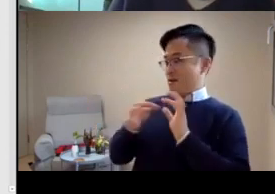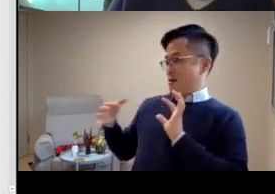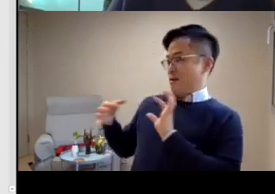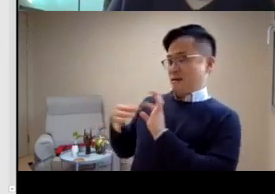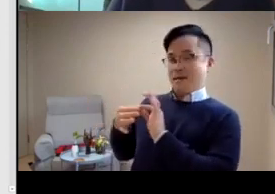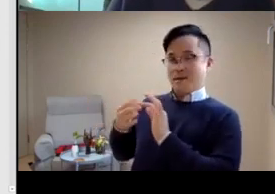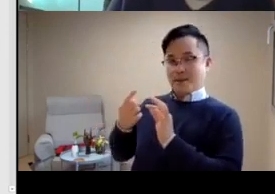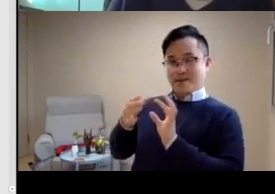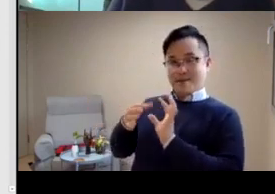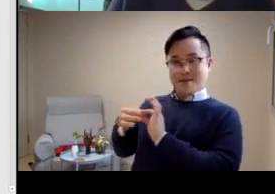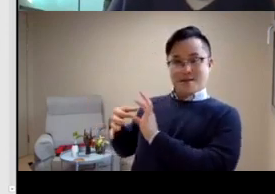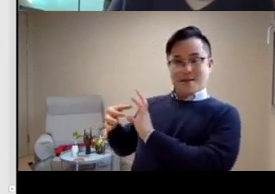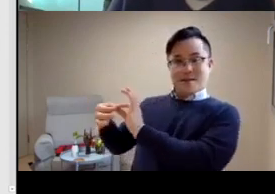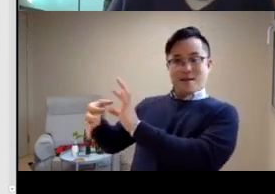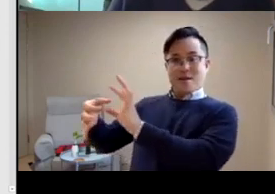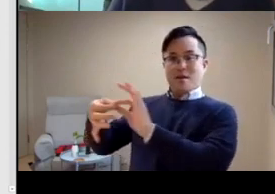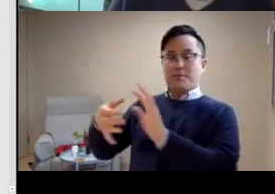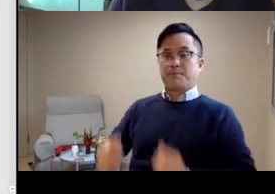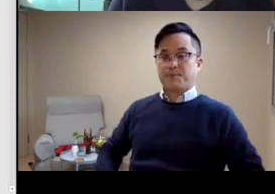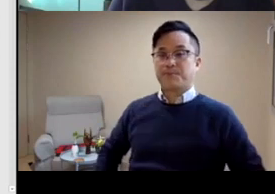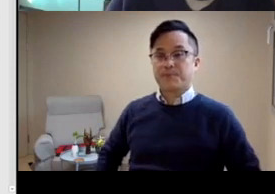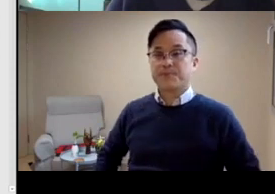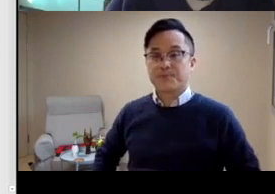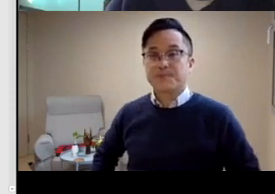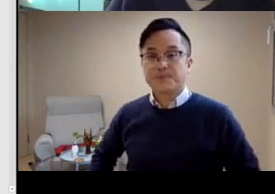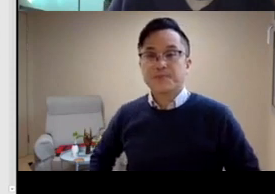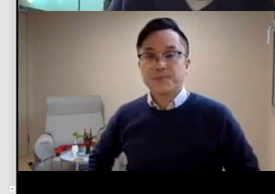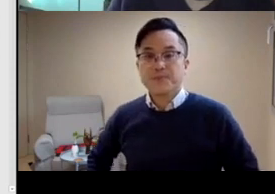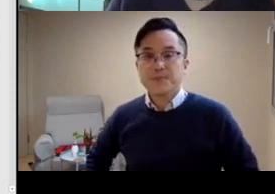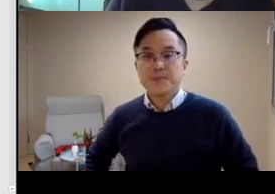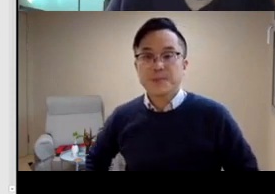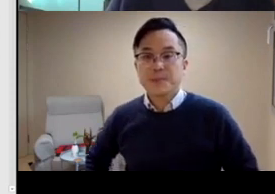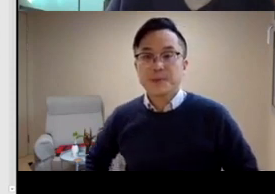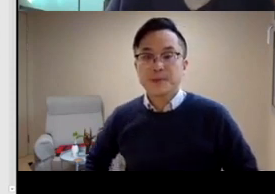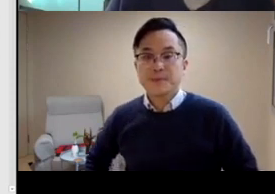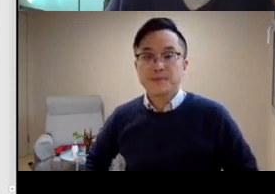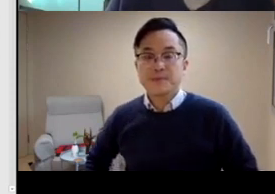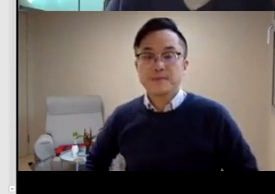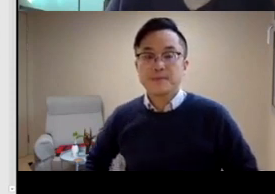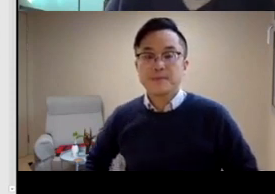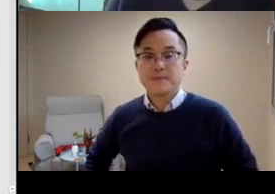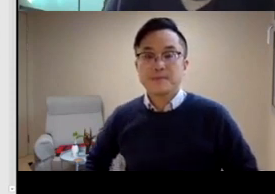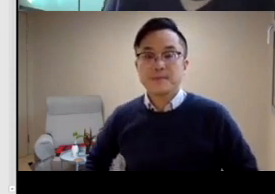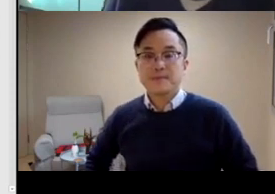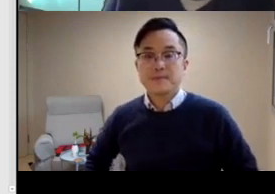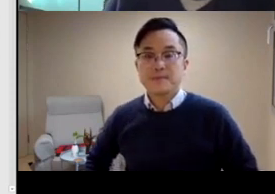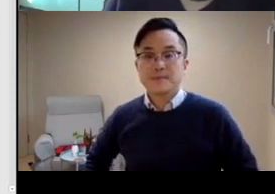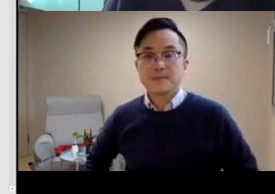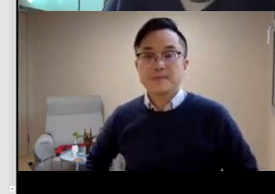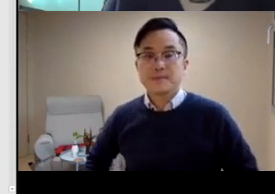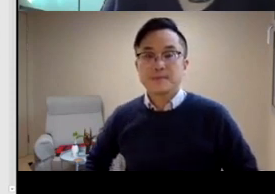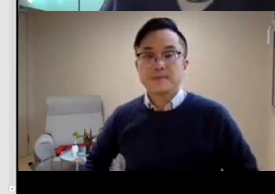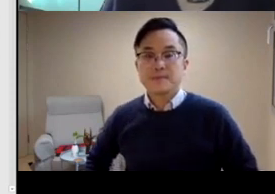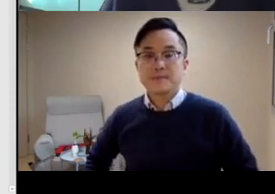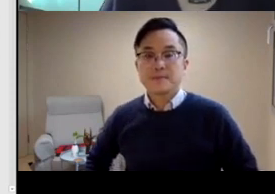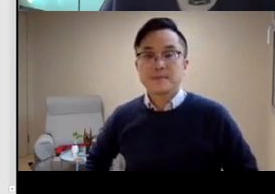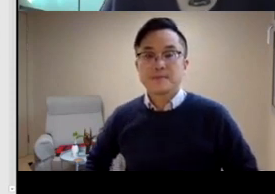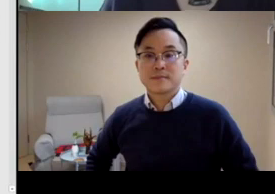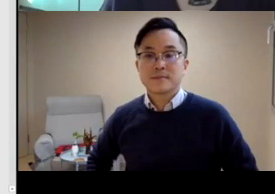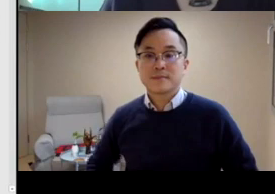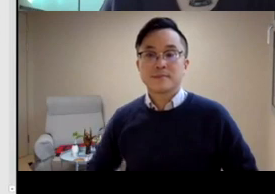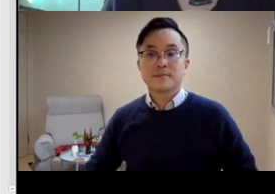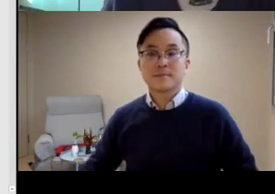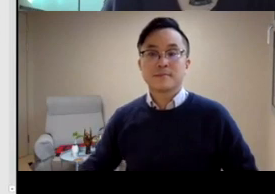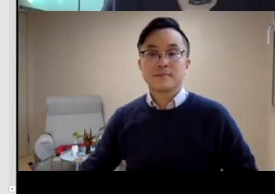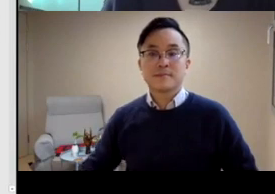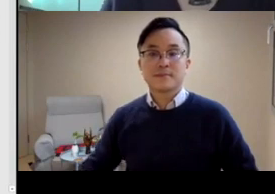So that whole period was a very, very influential period. And it shows the relationship between the Deaf community and